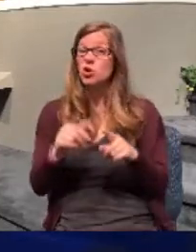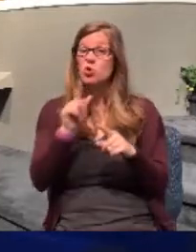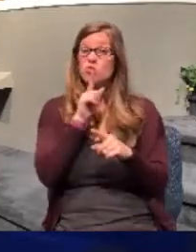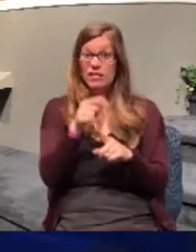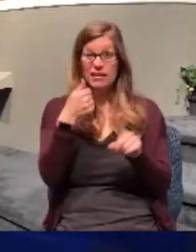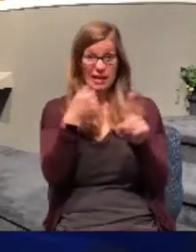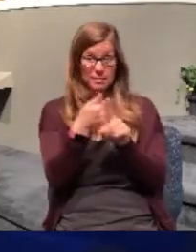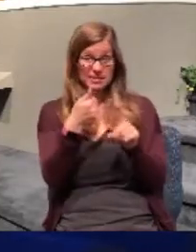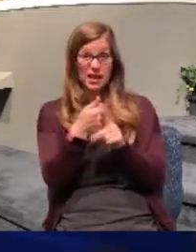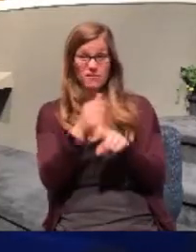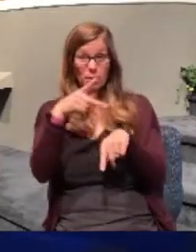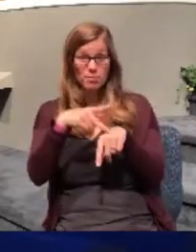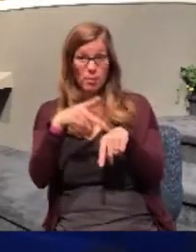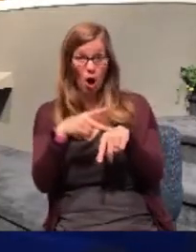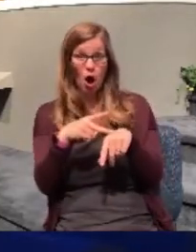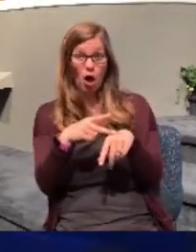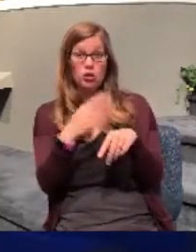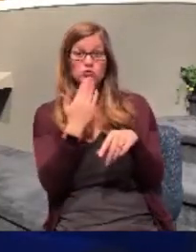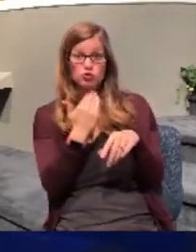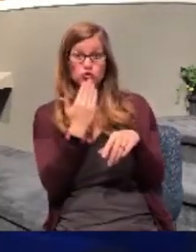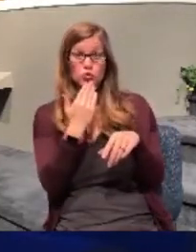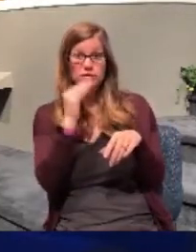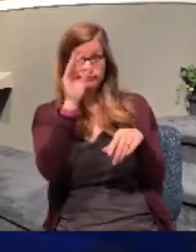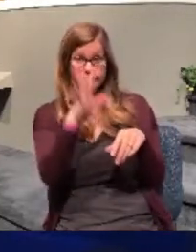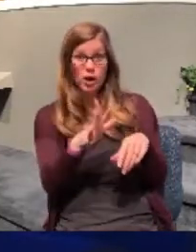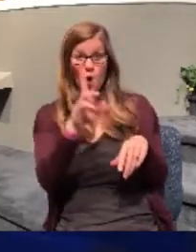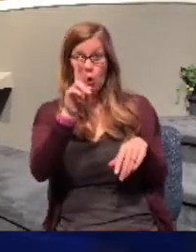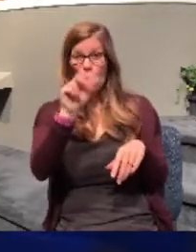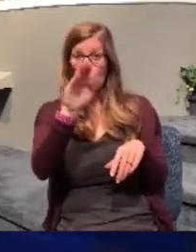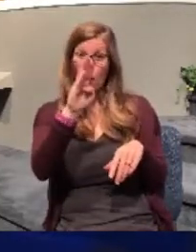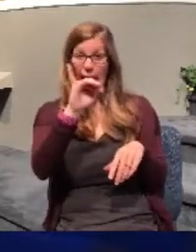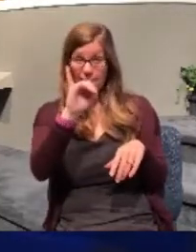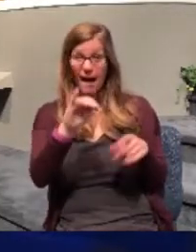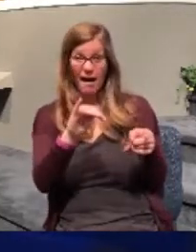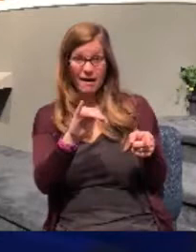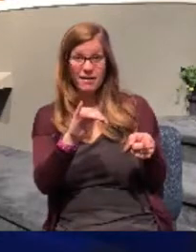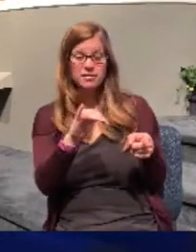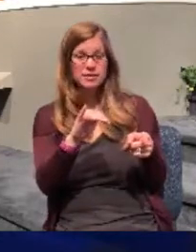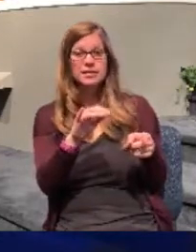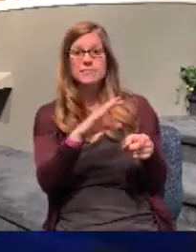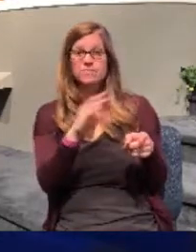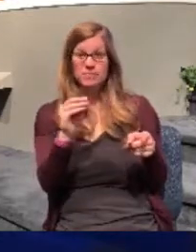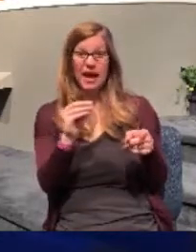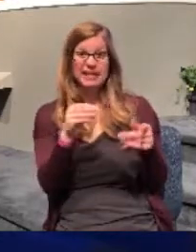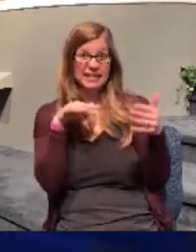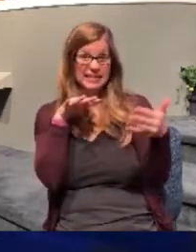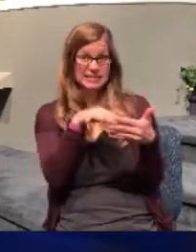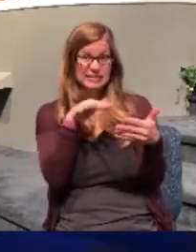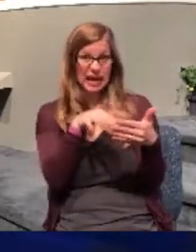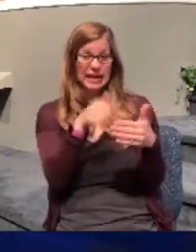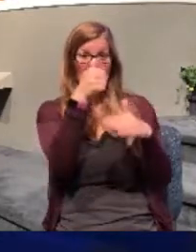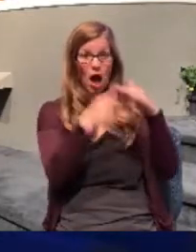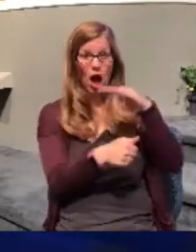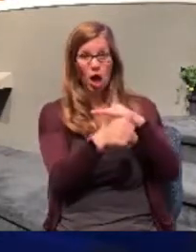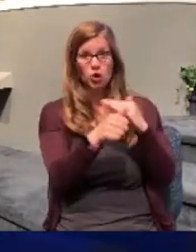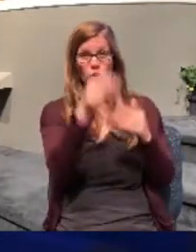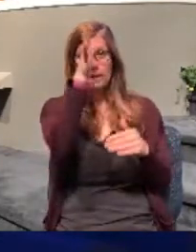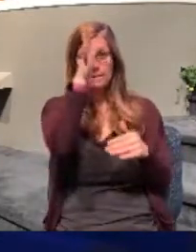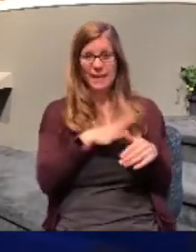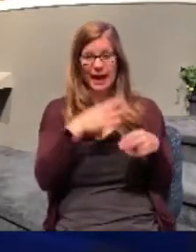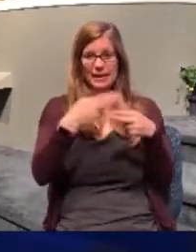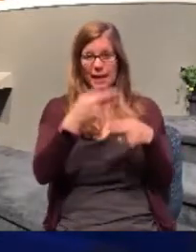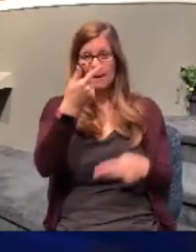rabbi and he had studied under the greatest rabbi of that day and his name was Gamaliel. Jewish